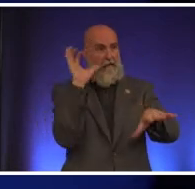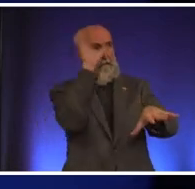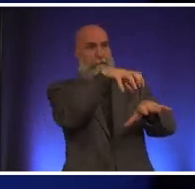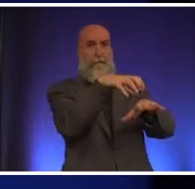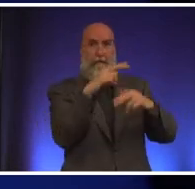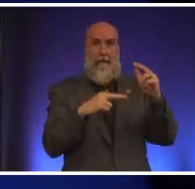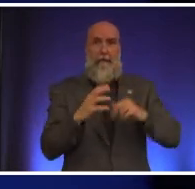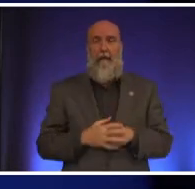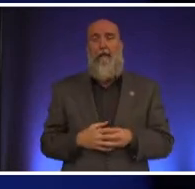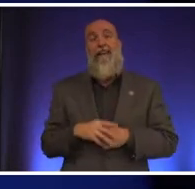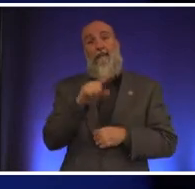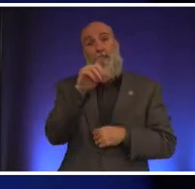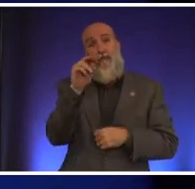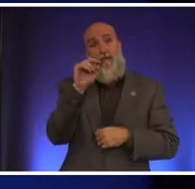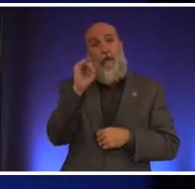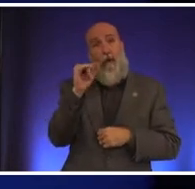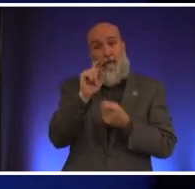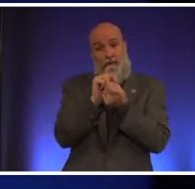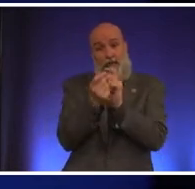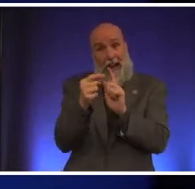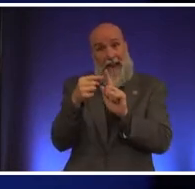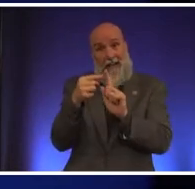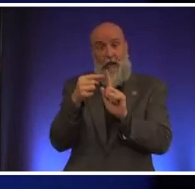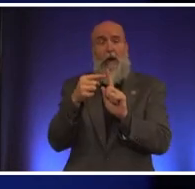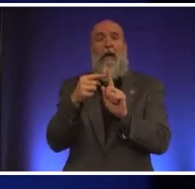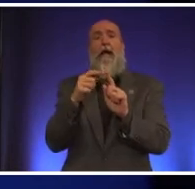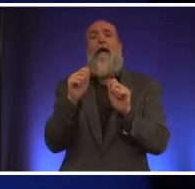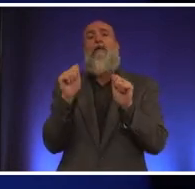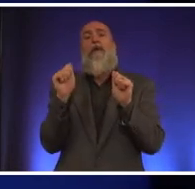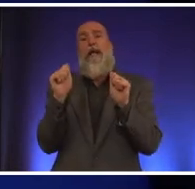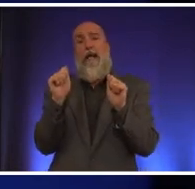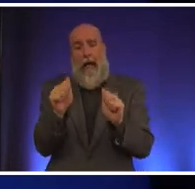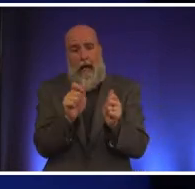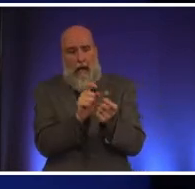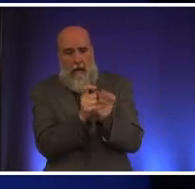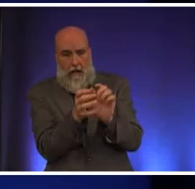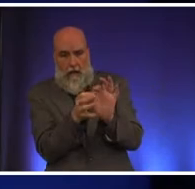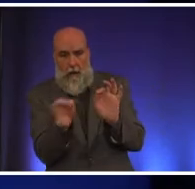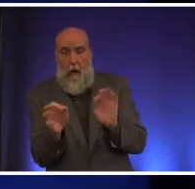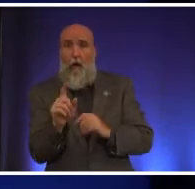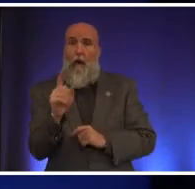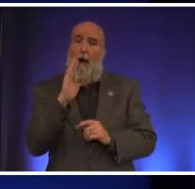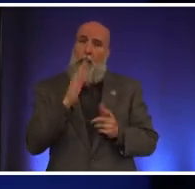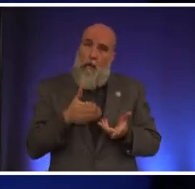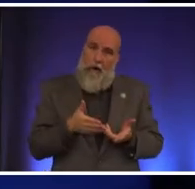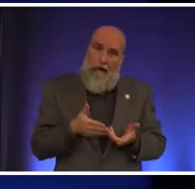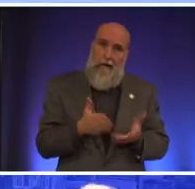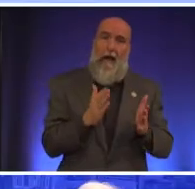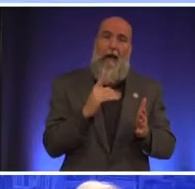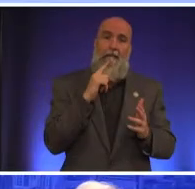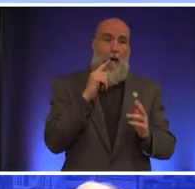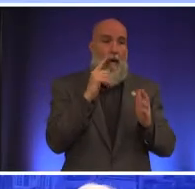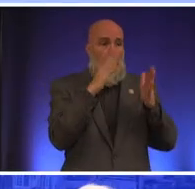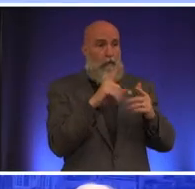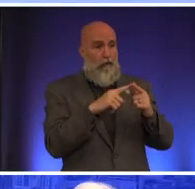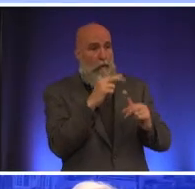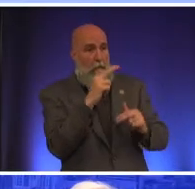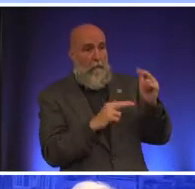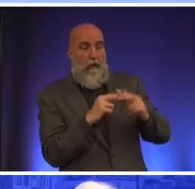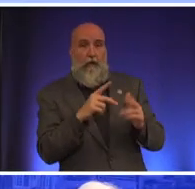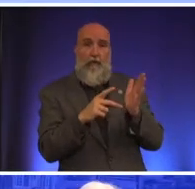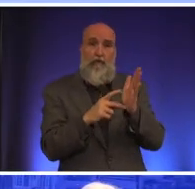the zoning change can can be done in such a way that it would also allow for someone to build a duplex a